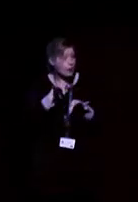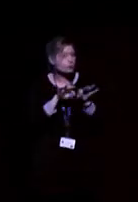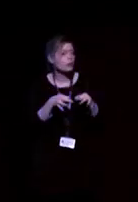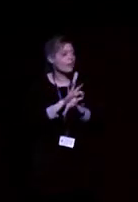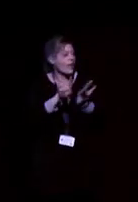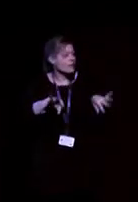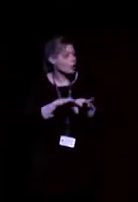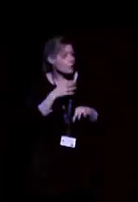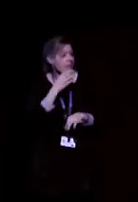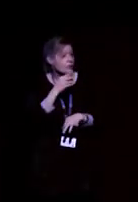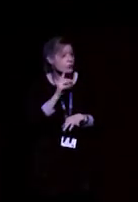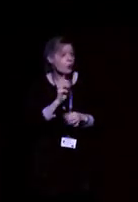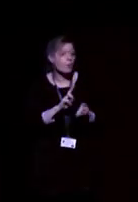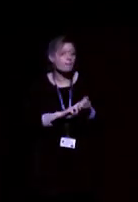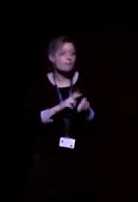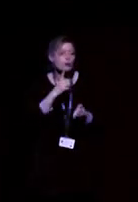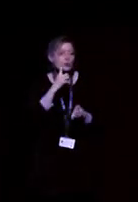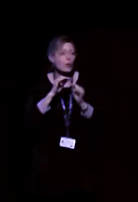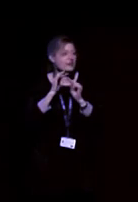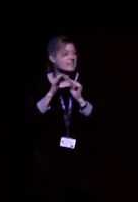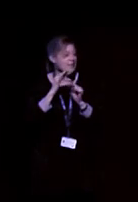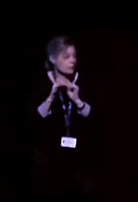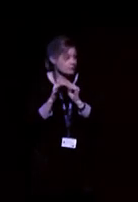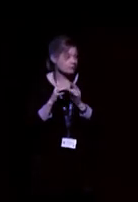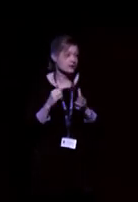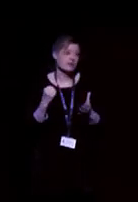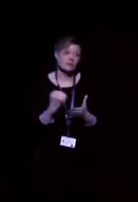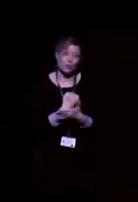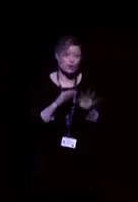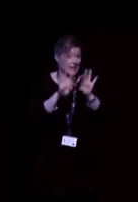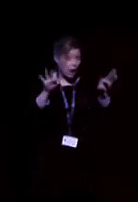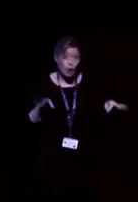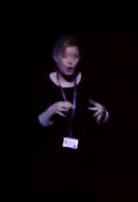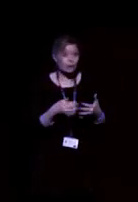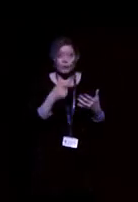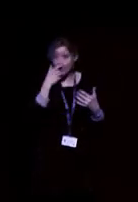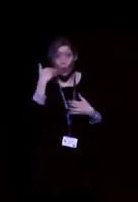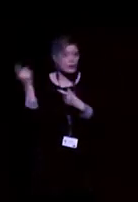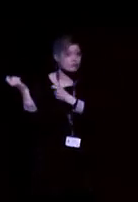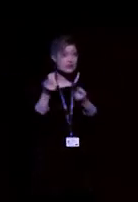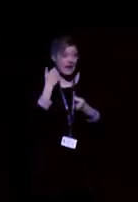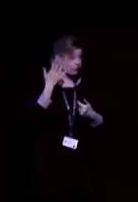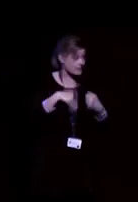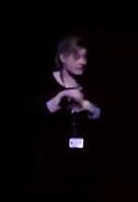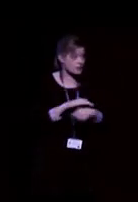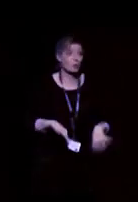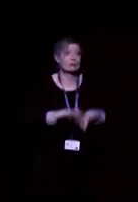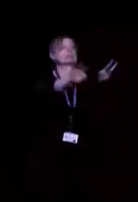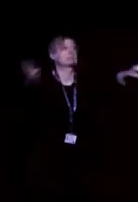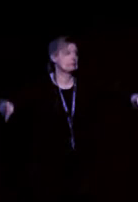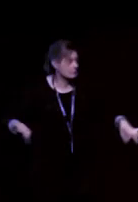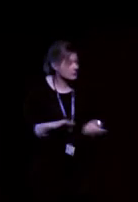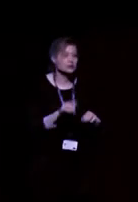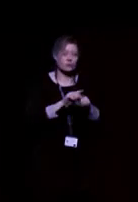because unfortunately, the loop system cannot go everywhere with you in a noisy situation. Imagine a